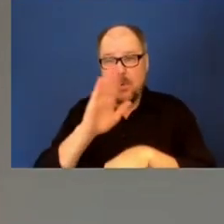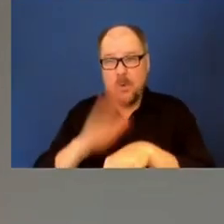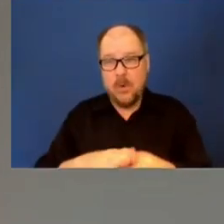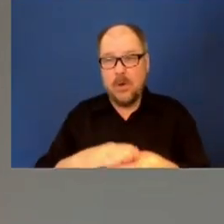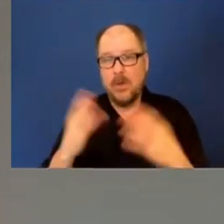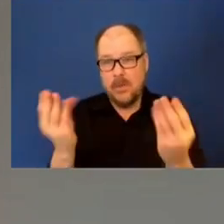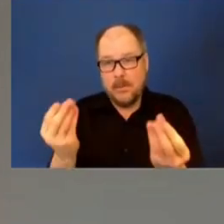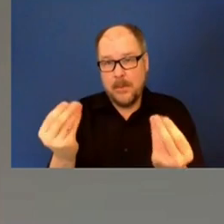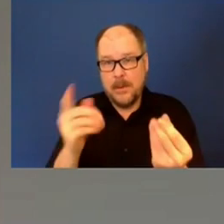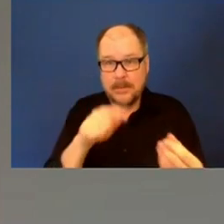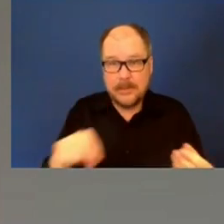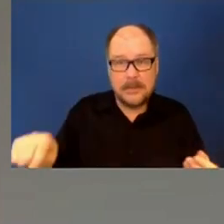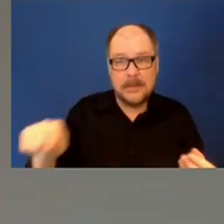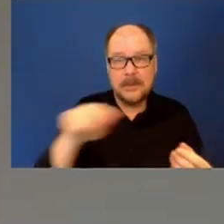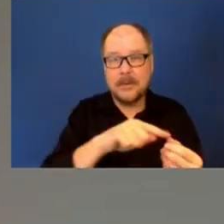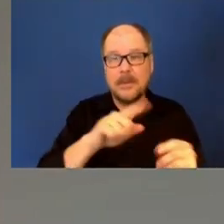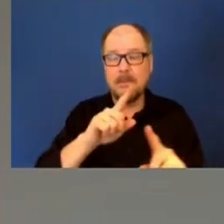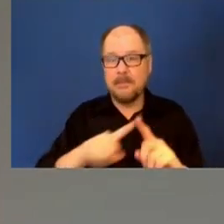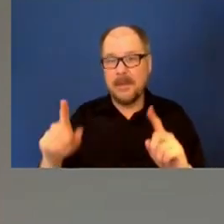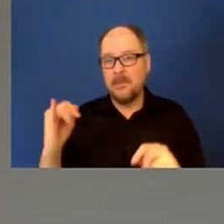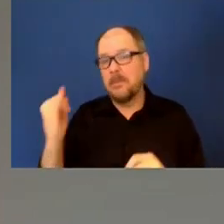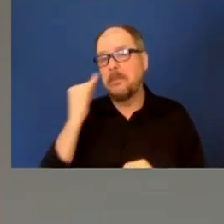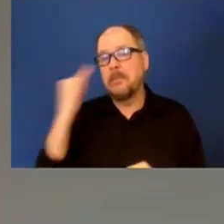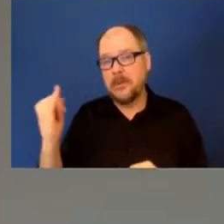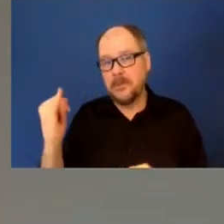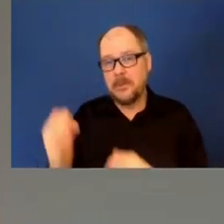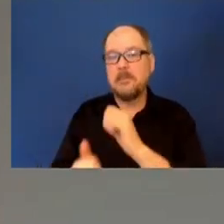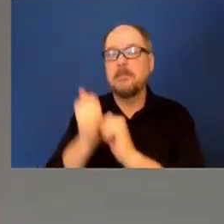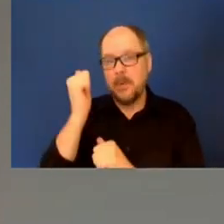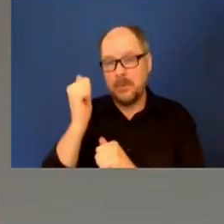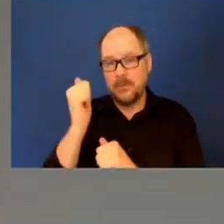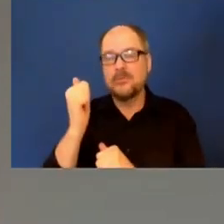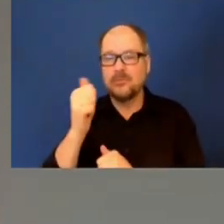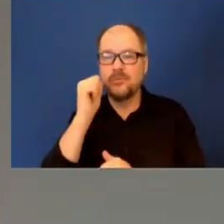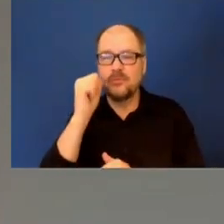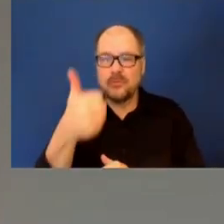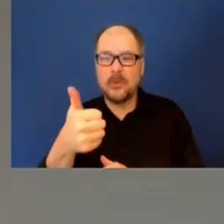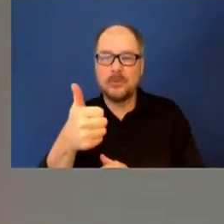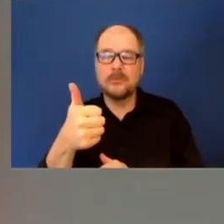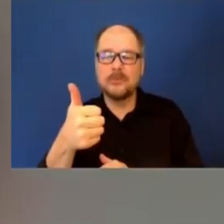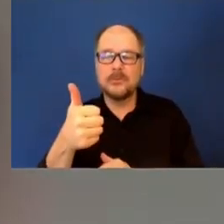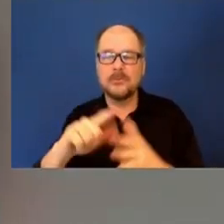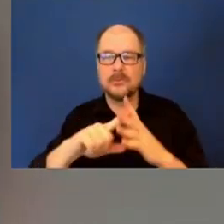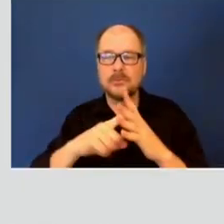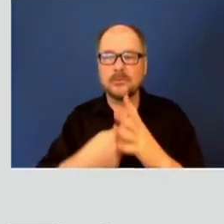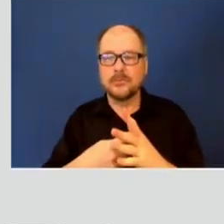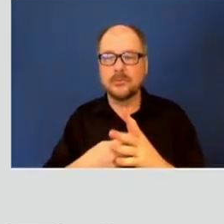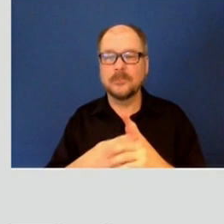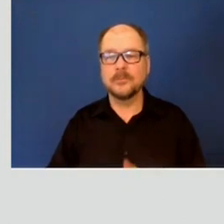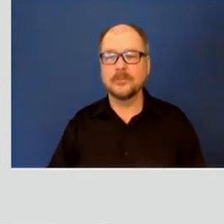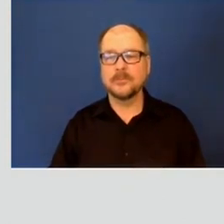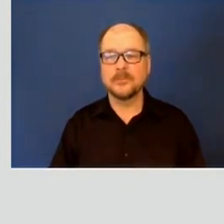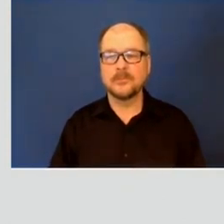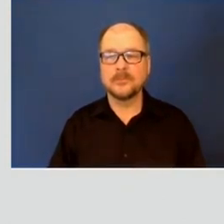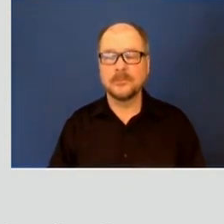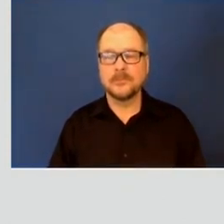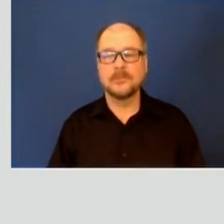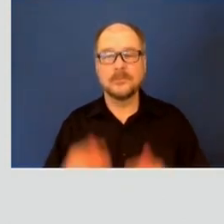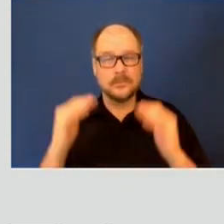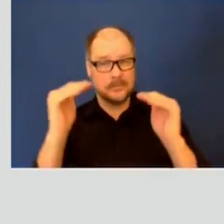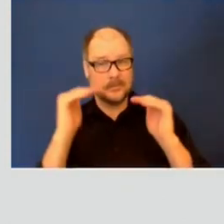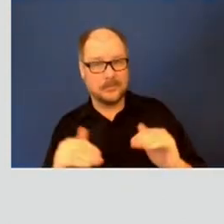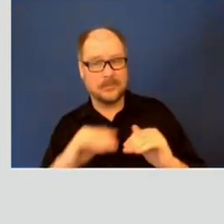So I would imagine based on our conversations that most of them will start tomorrow. Got you. The next part, either for Karen or Dina,